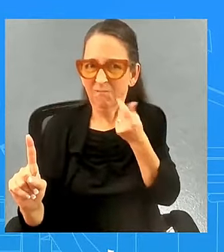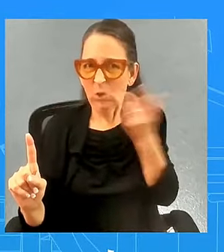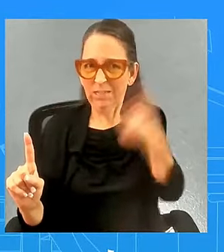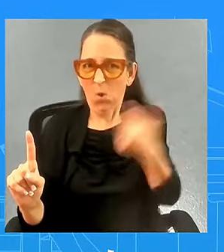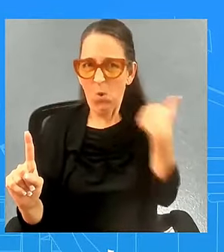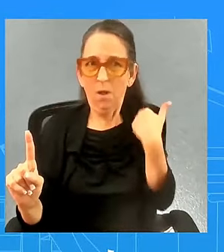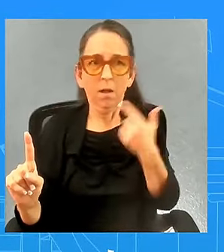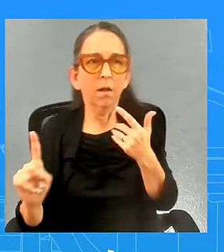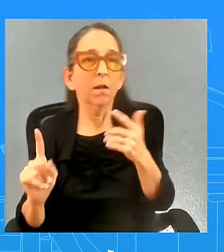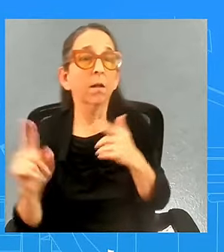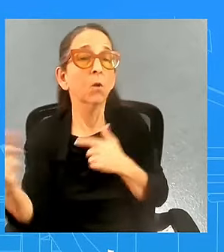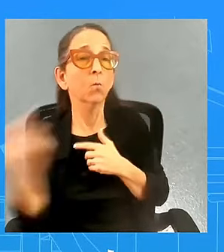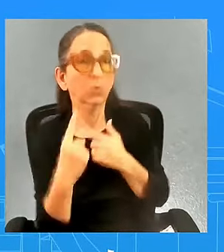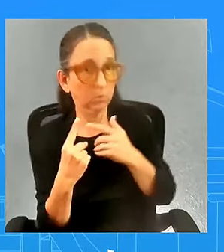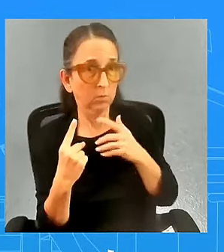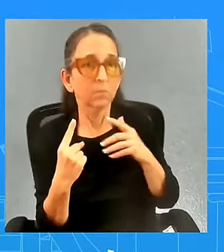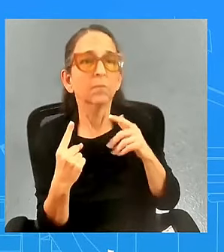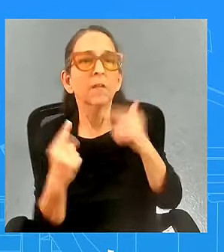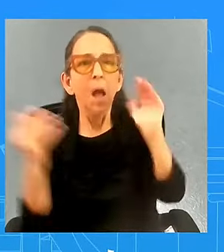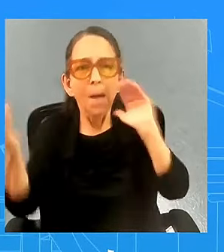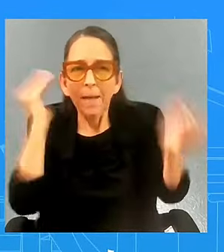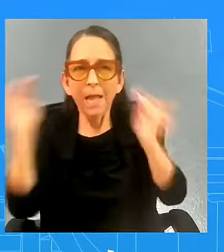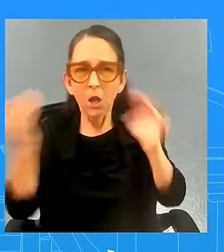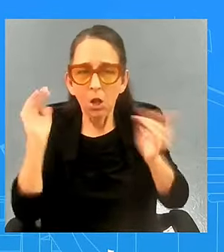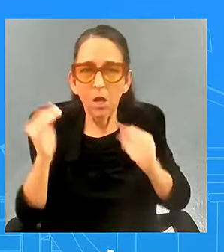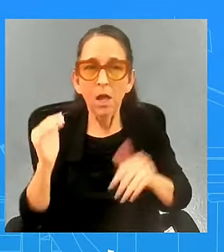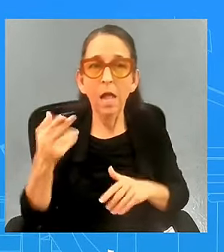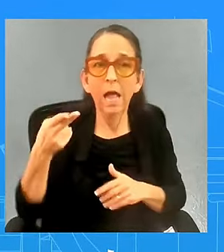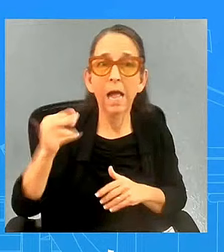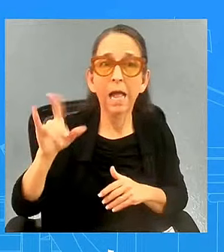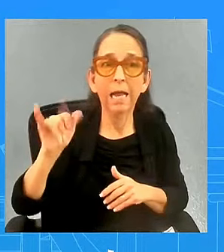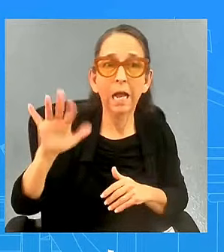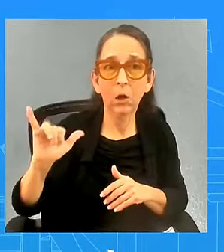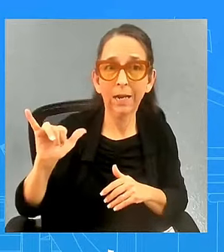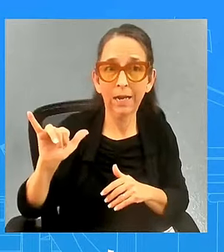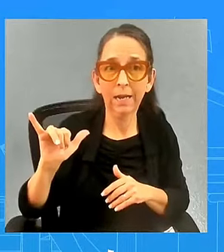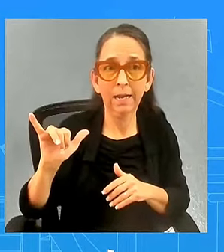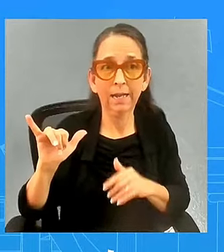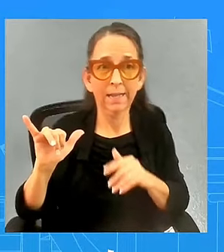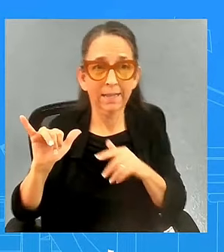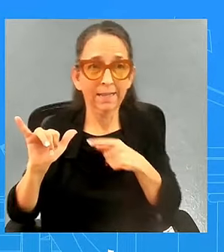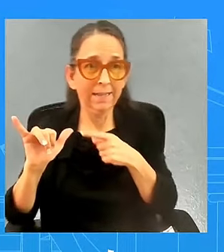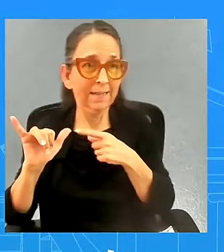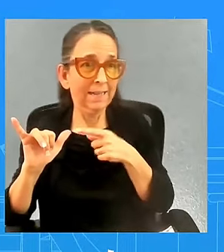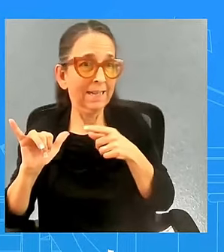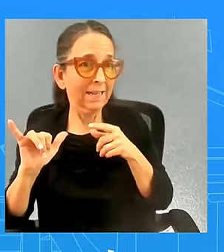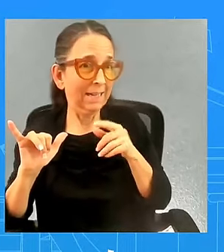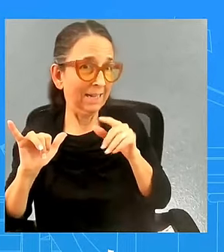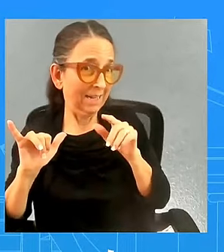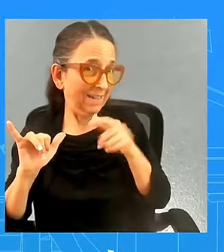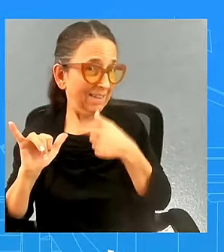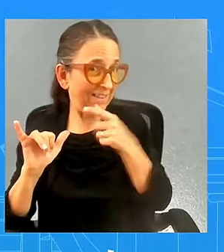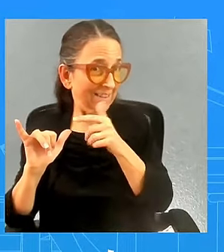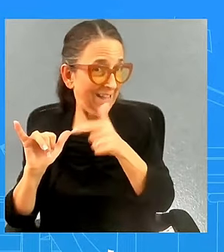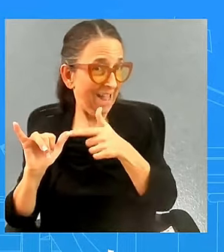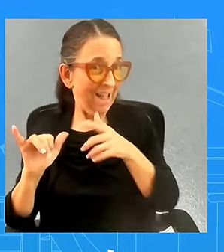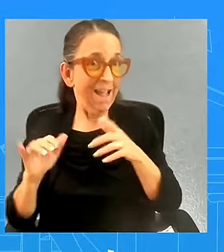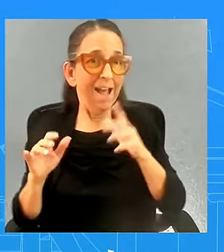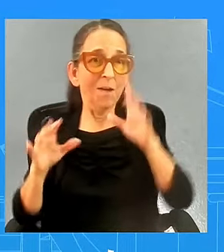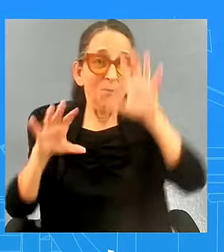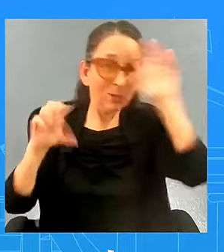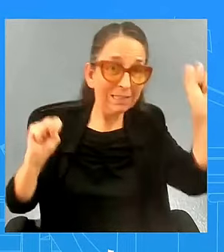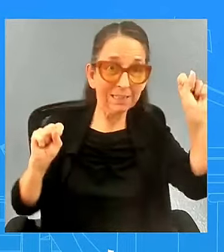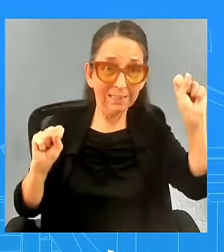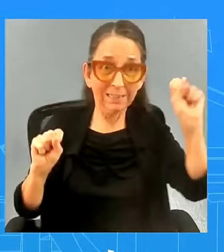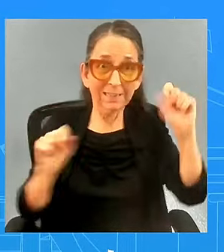um using the word deplorables um has the president indicated to you any concern that this comment this